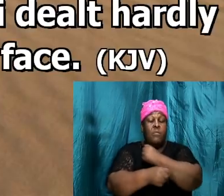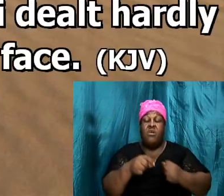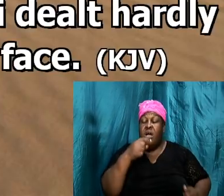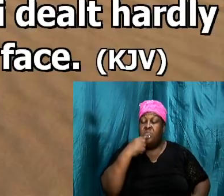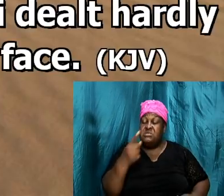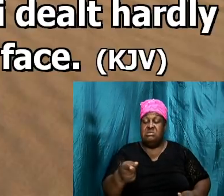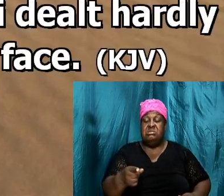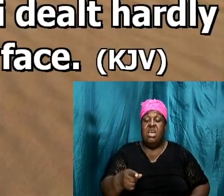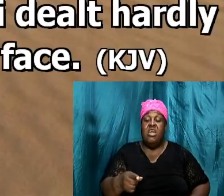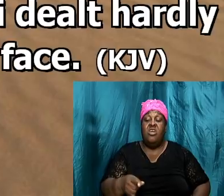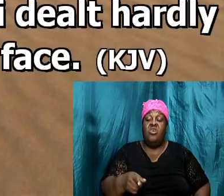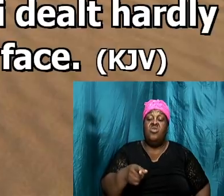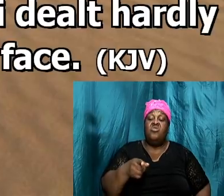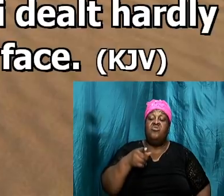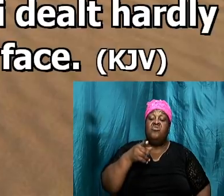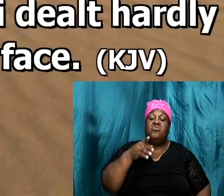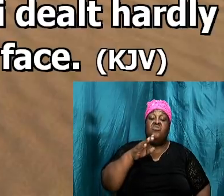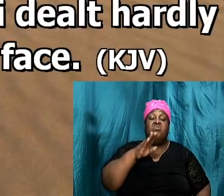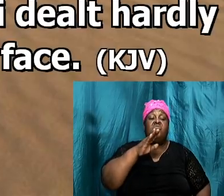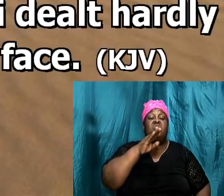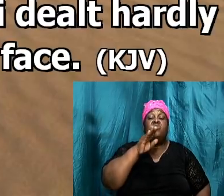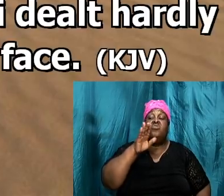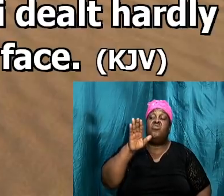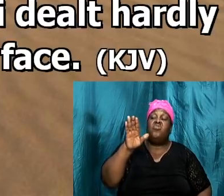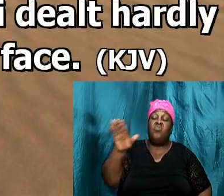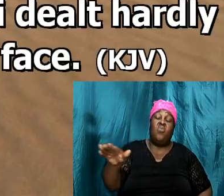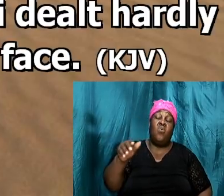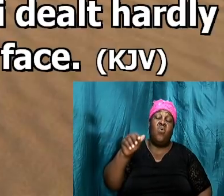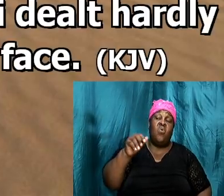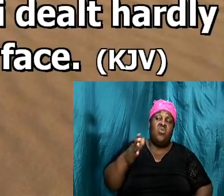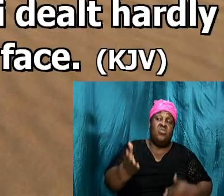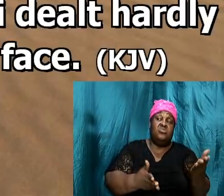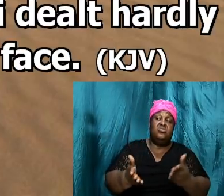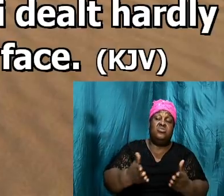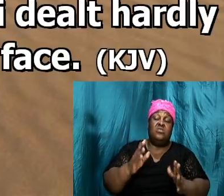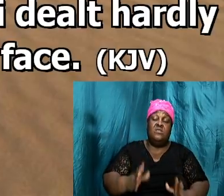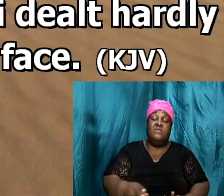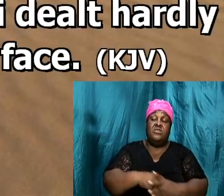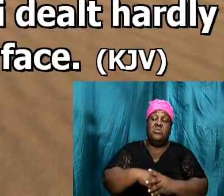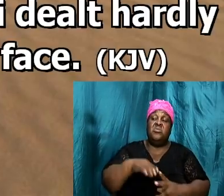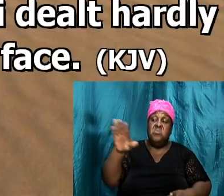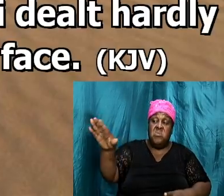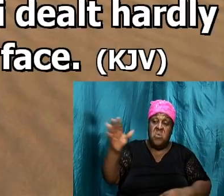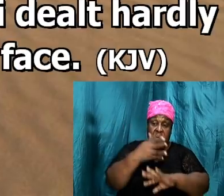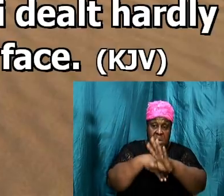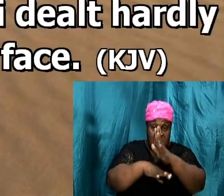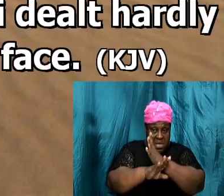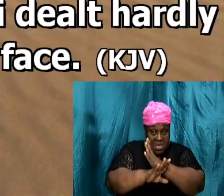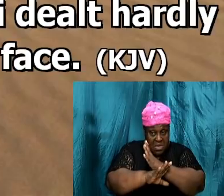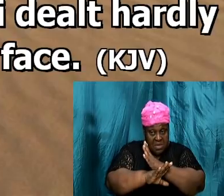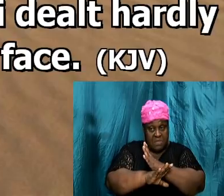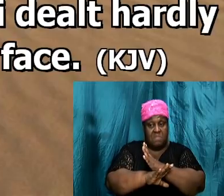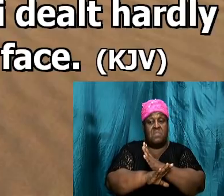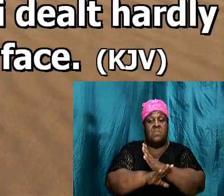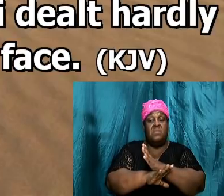with her harshly the Bible said that Hagar fled from the house